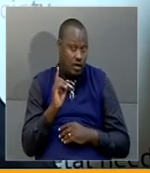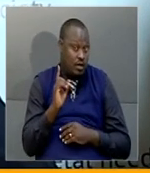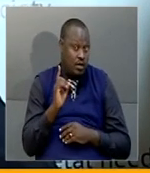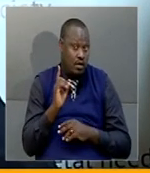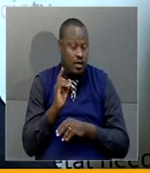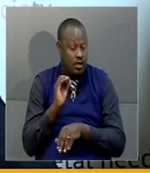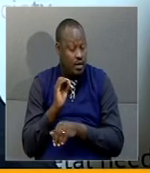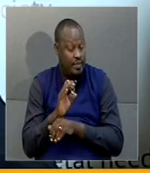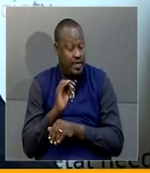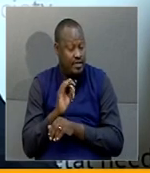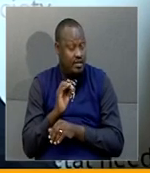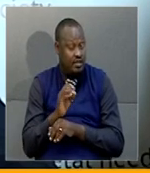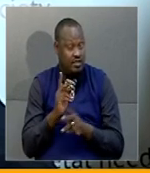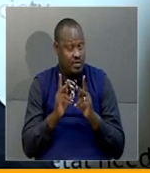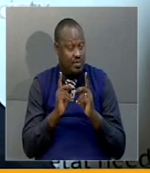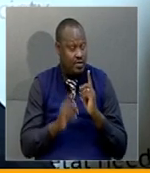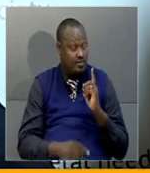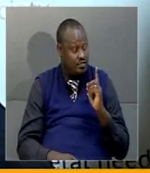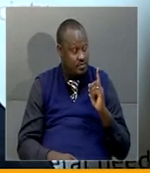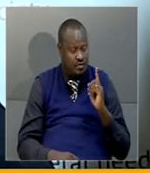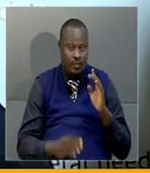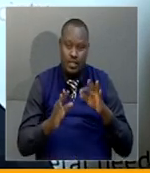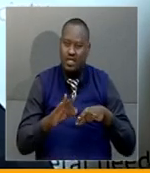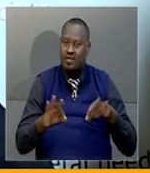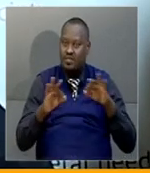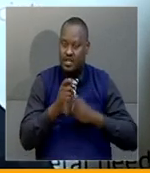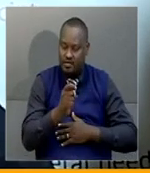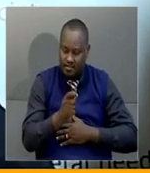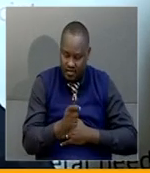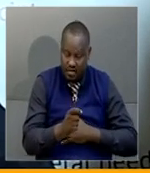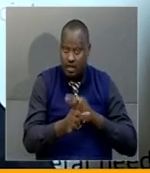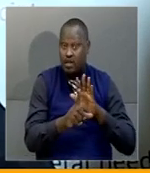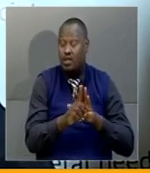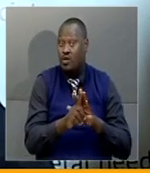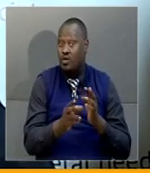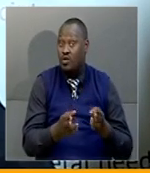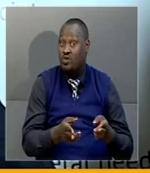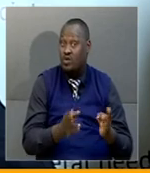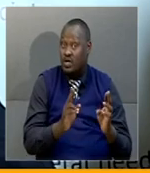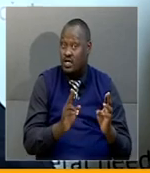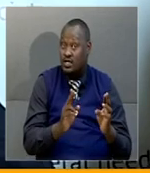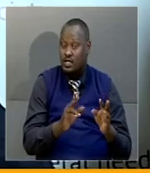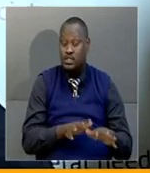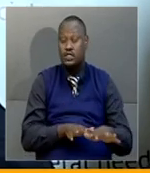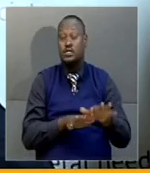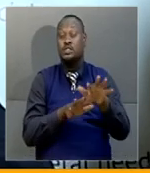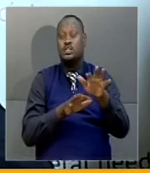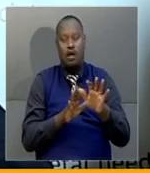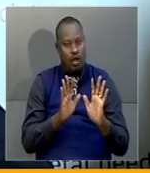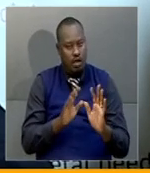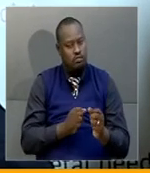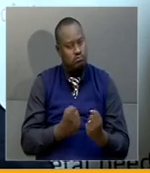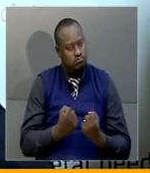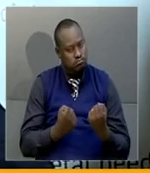to the general public to abide by the traffic regulations, to really keep, to drive safely,